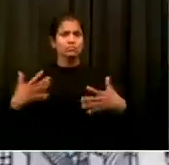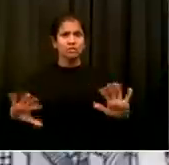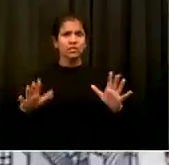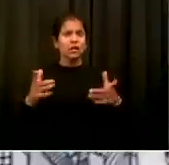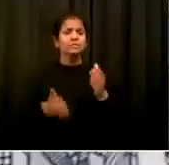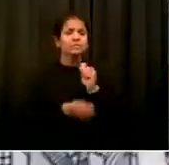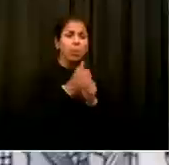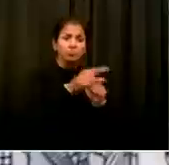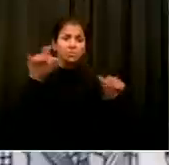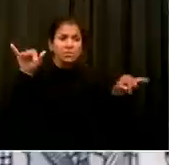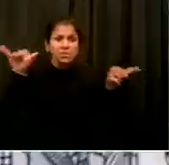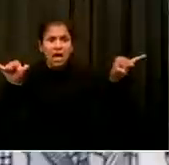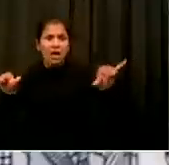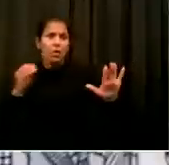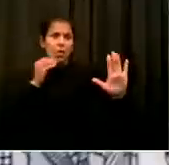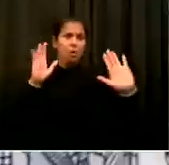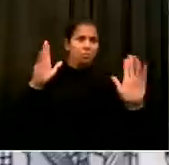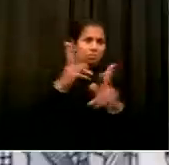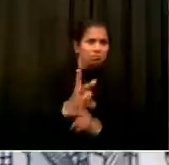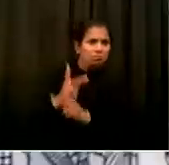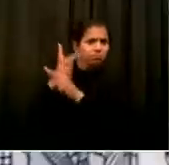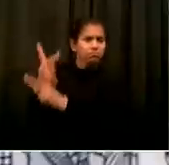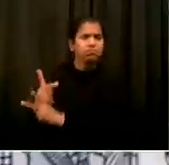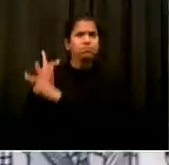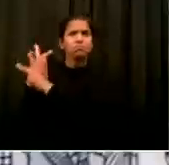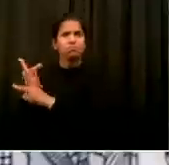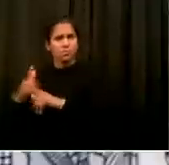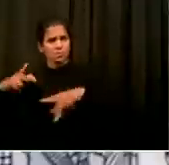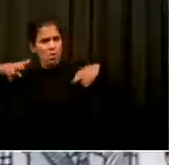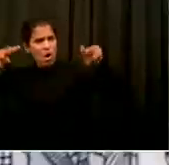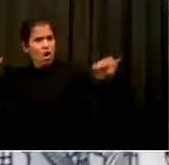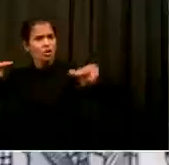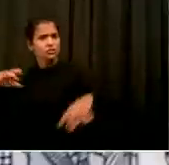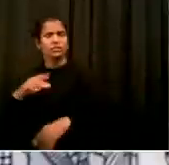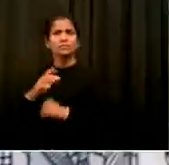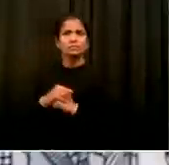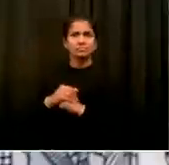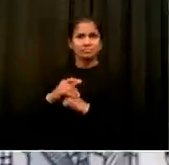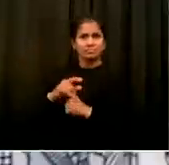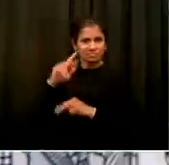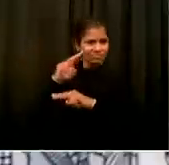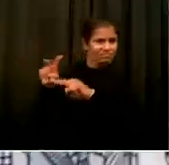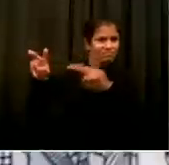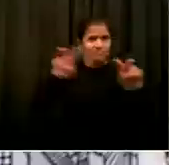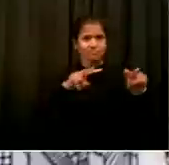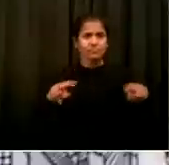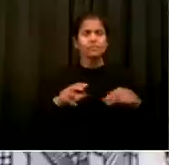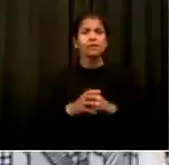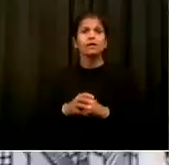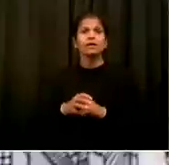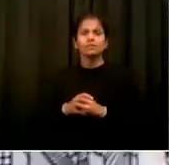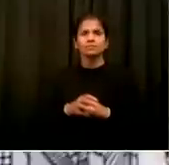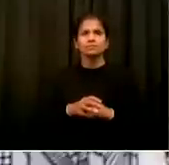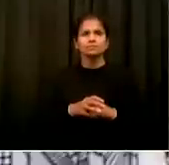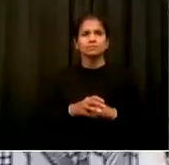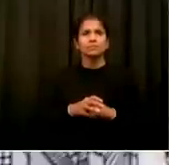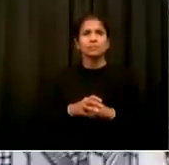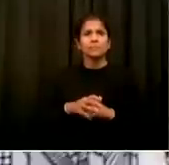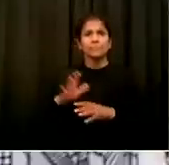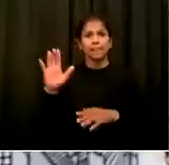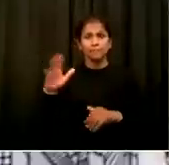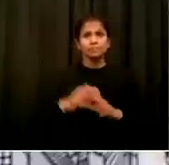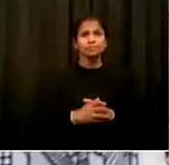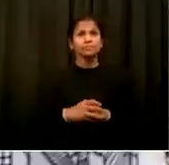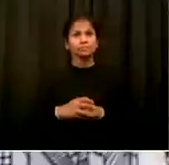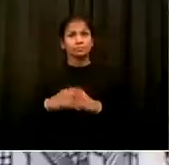particular zip codes and zones in Brooklyn, Queens, we've seen a huge amount of support from community